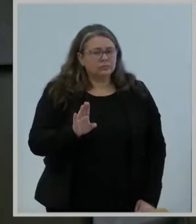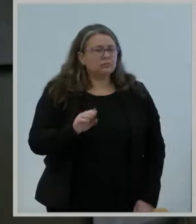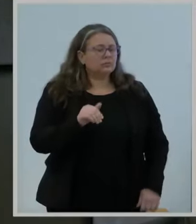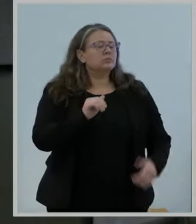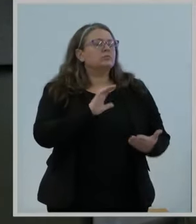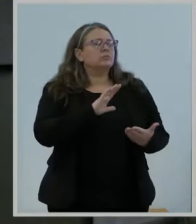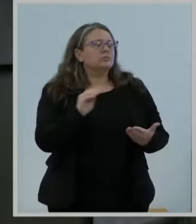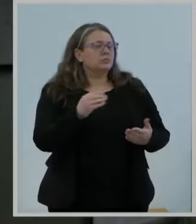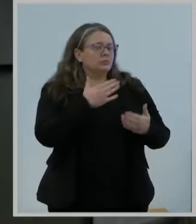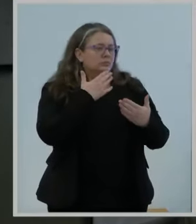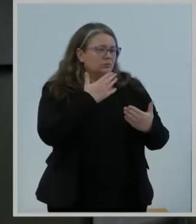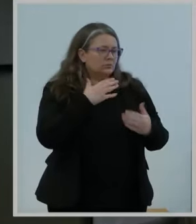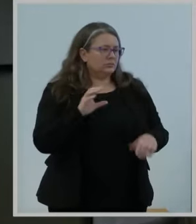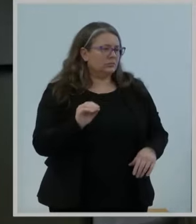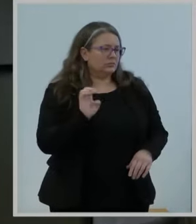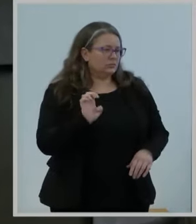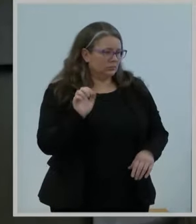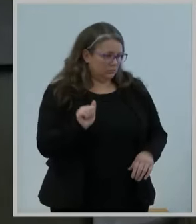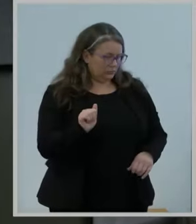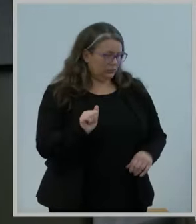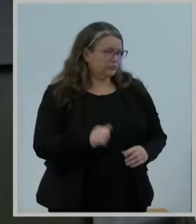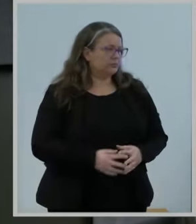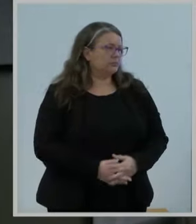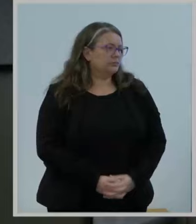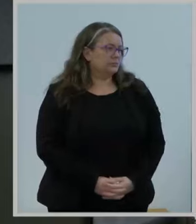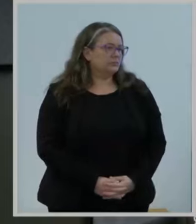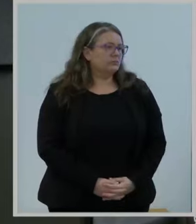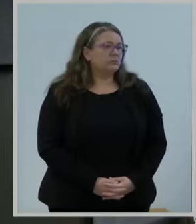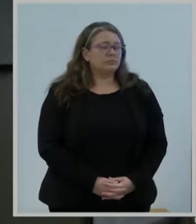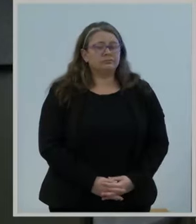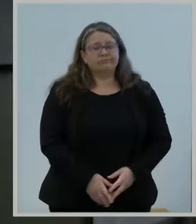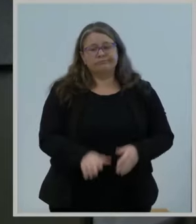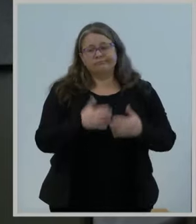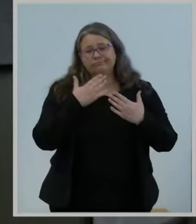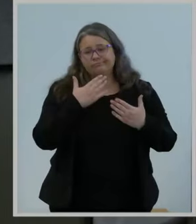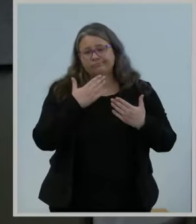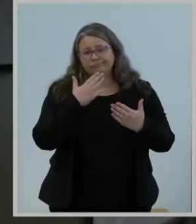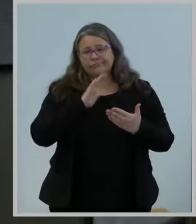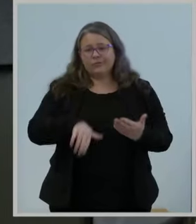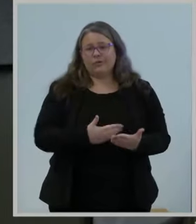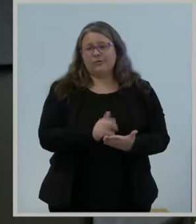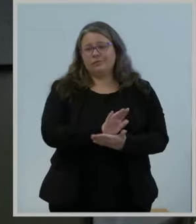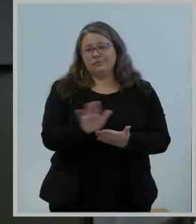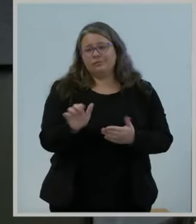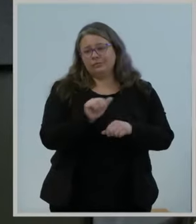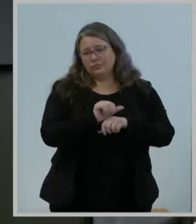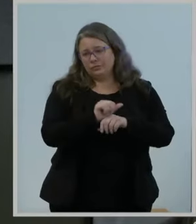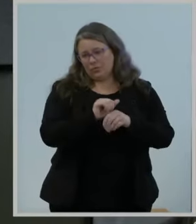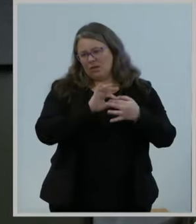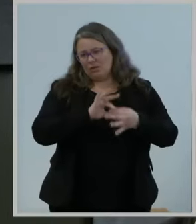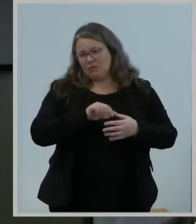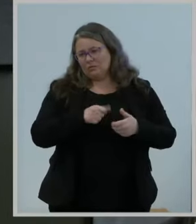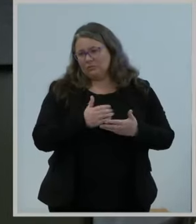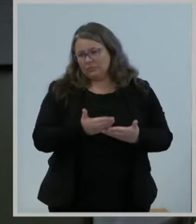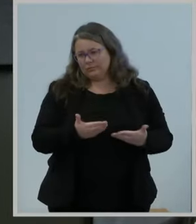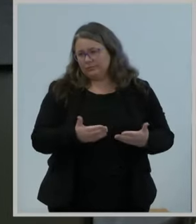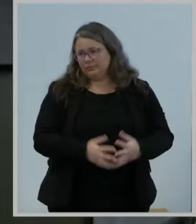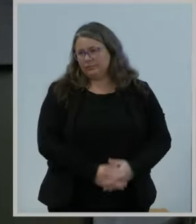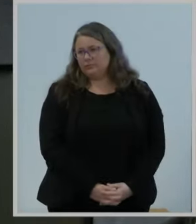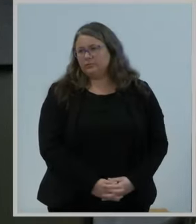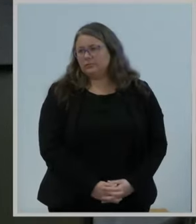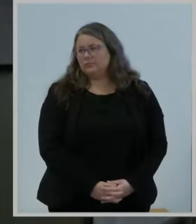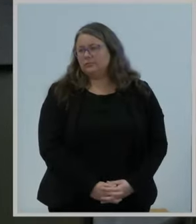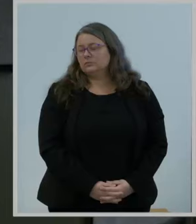Office of Economics and Analytics for all of their work on this item. We are also indebted